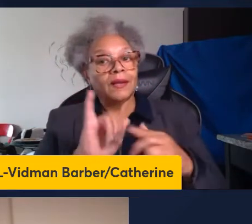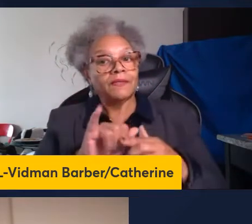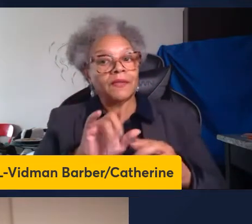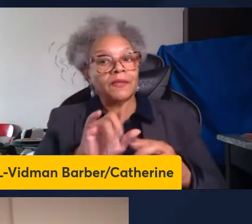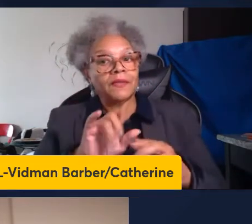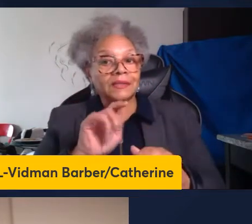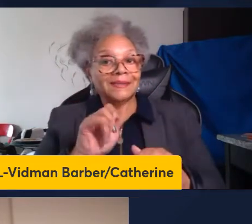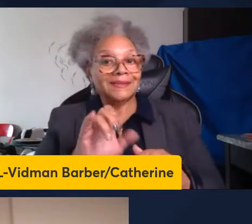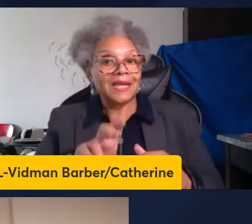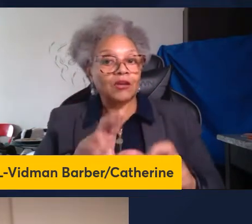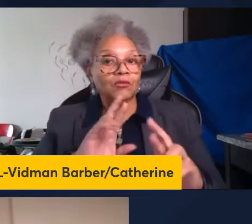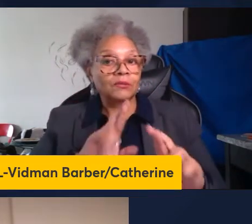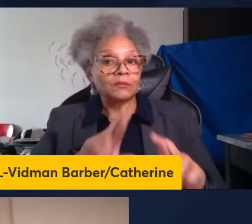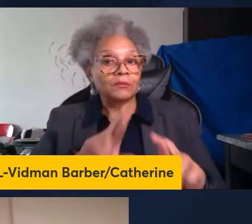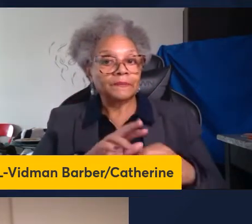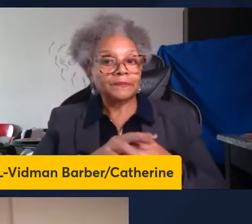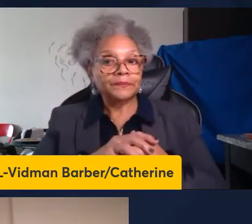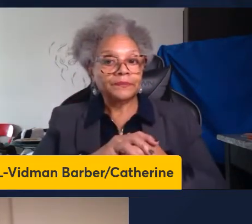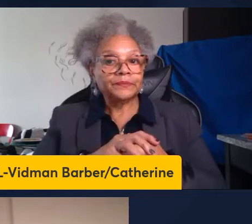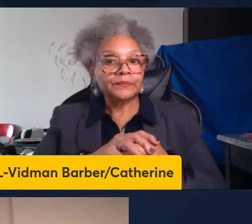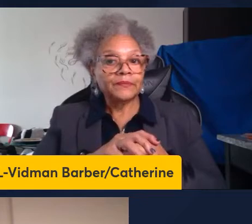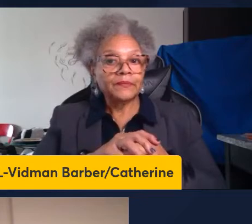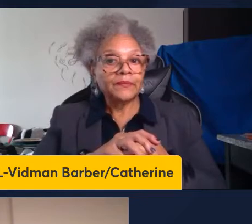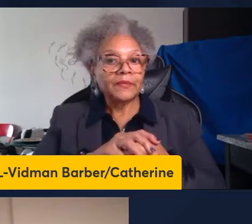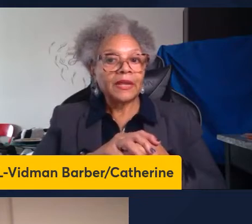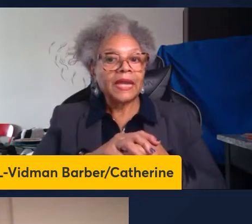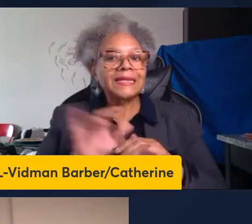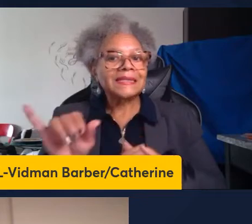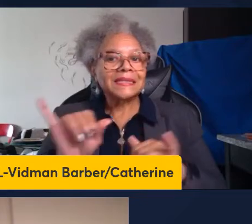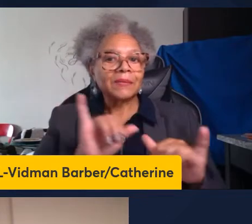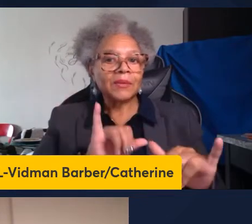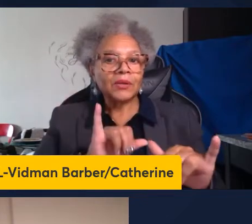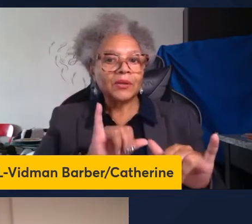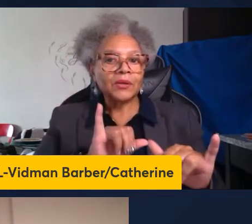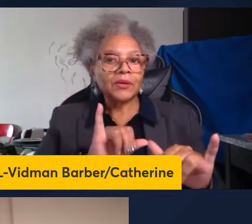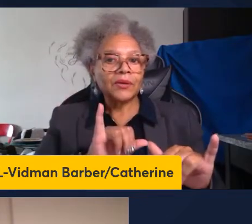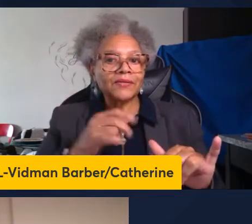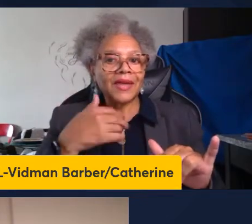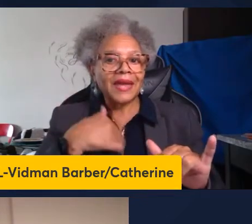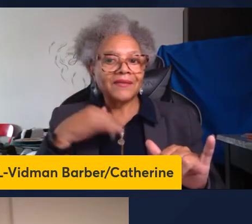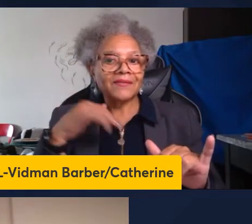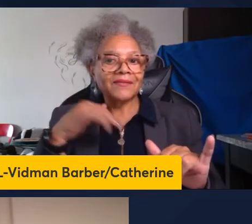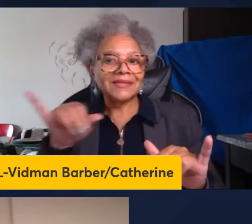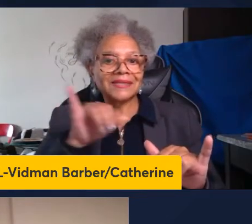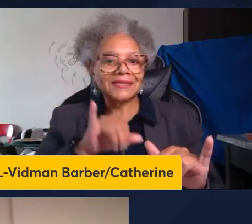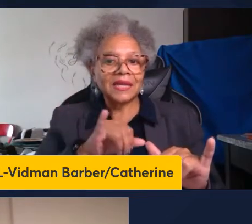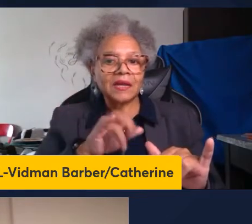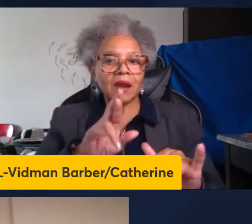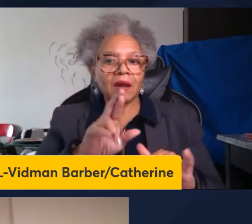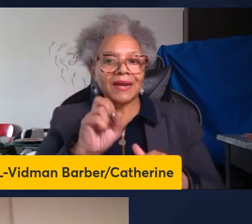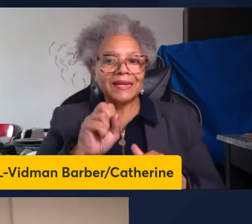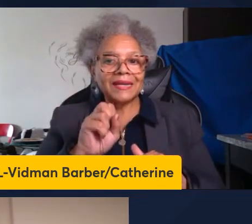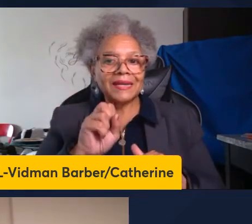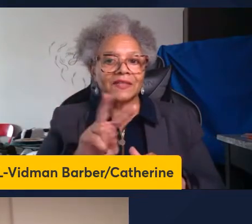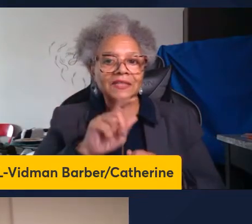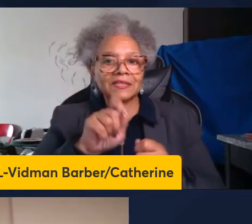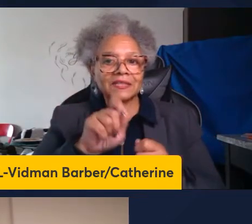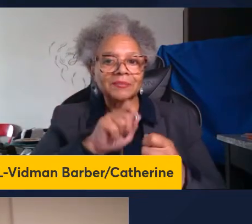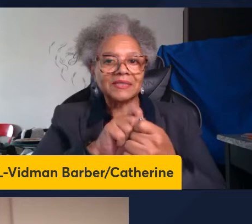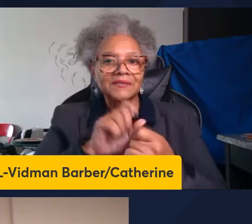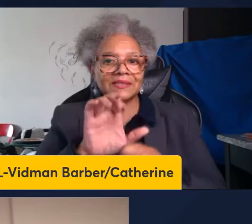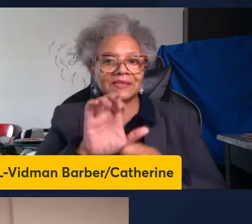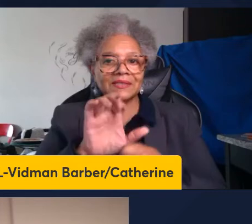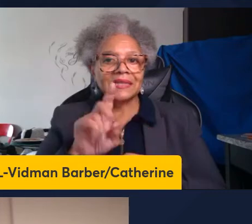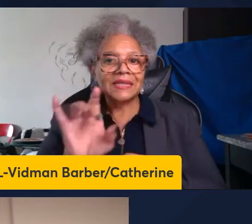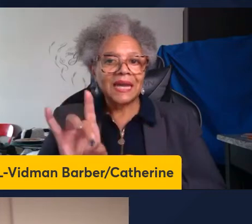after the primary infection it's similar they have the same RSV specific CD8